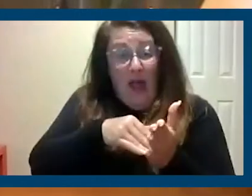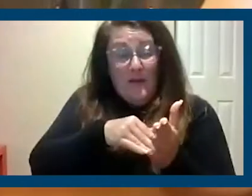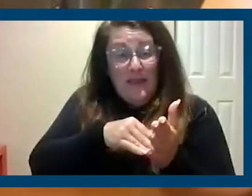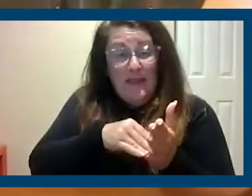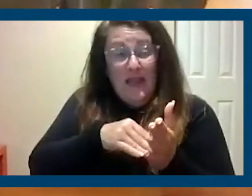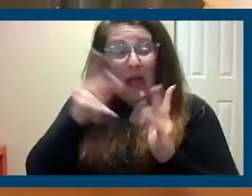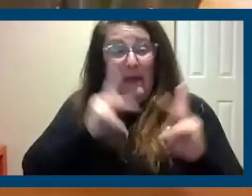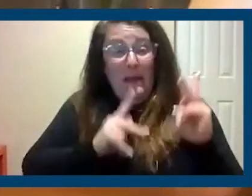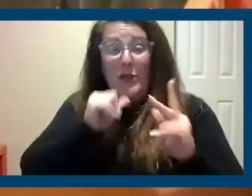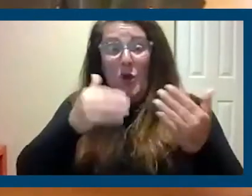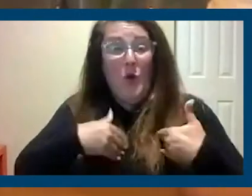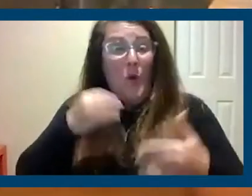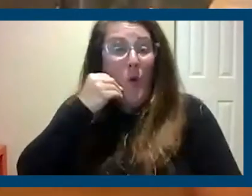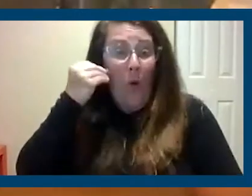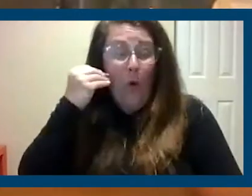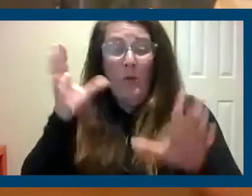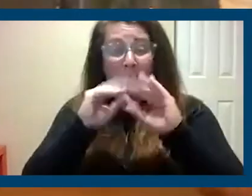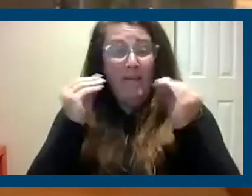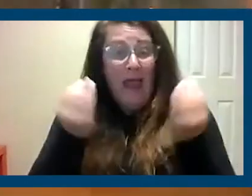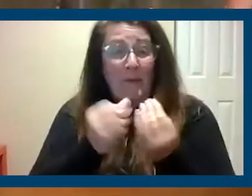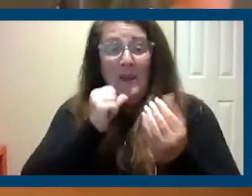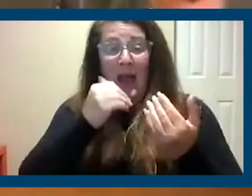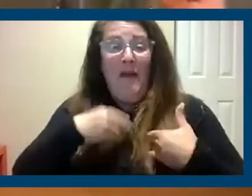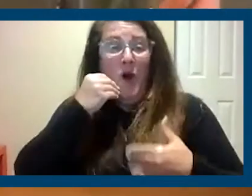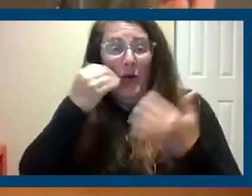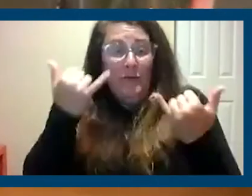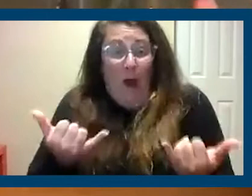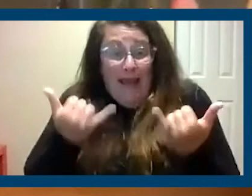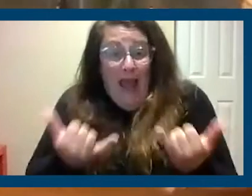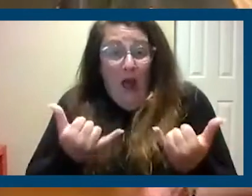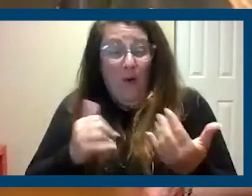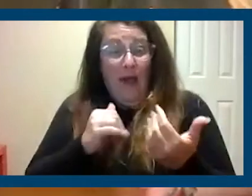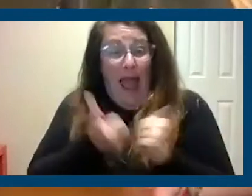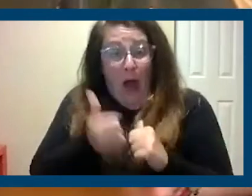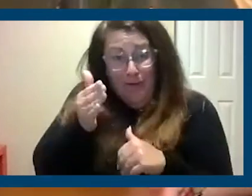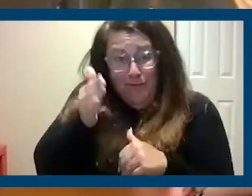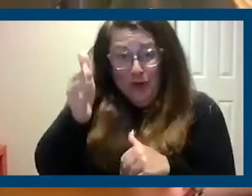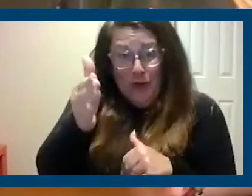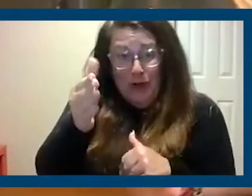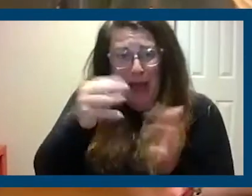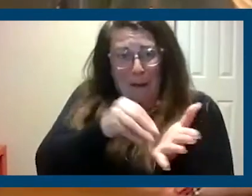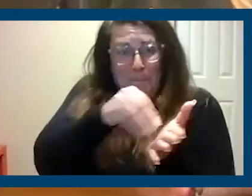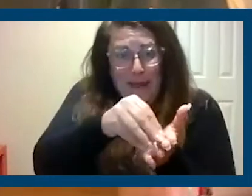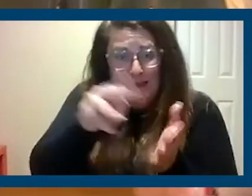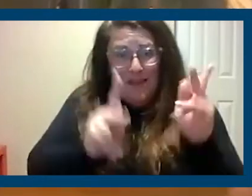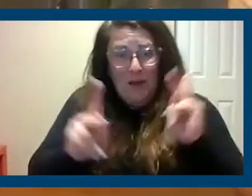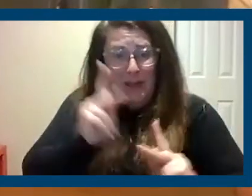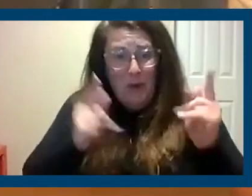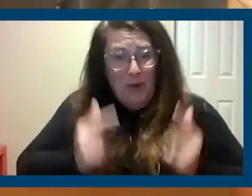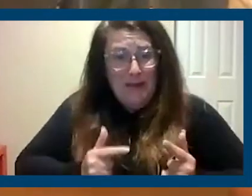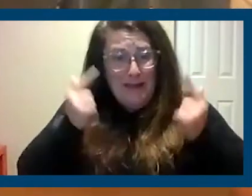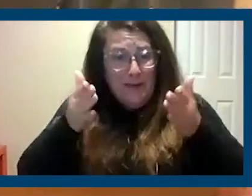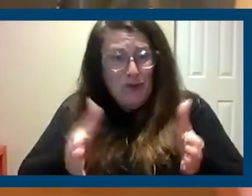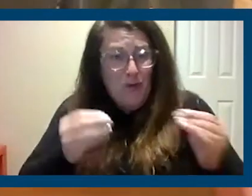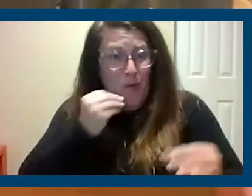individuals and family members today, how are we going to handle millions of folks who will be living on the